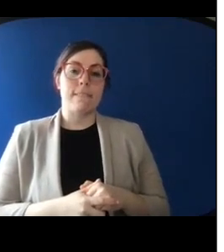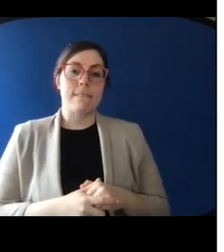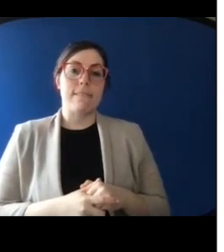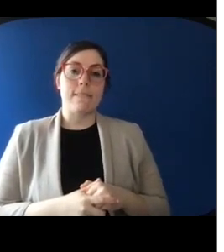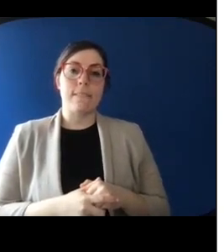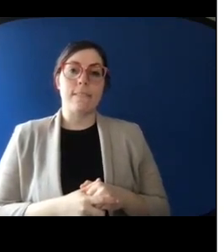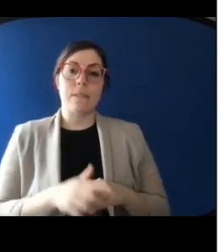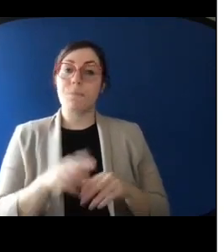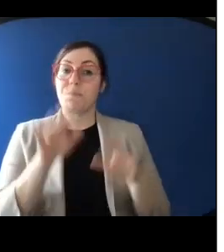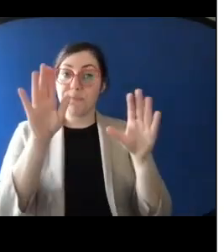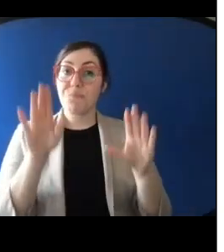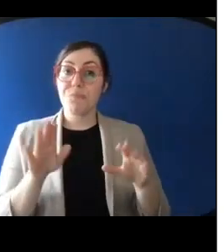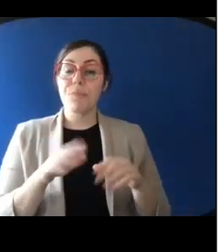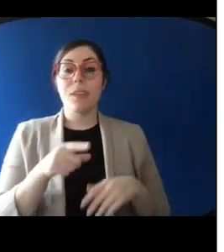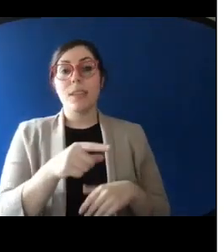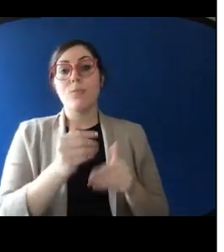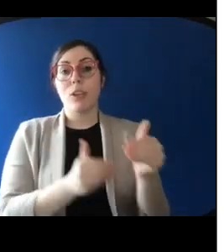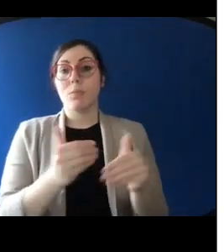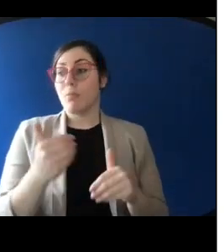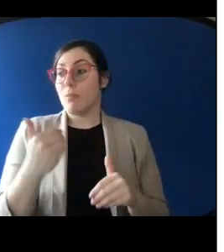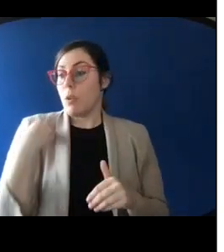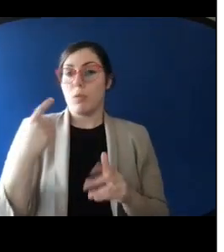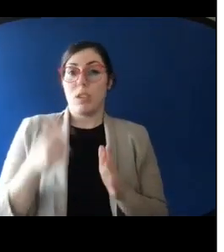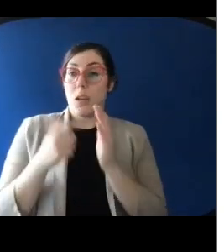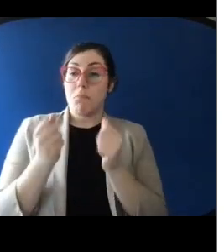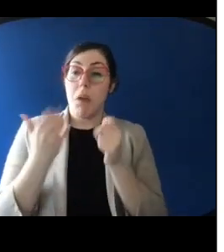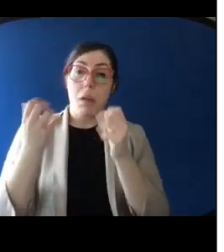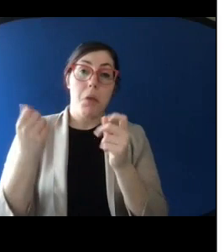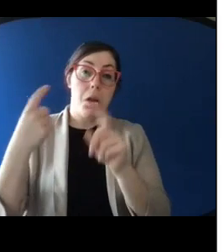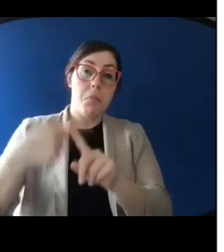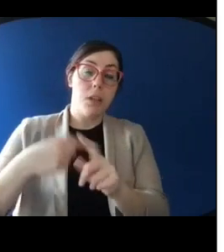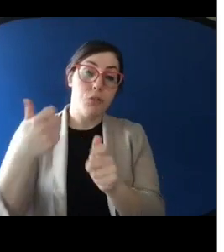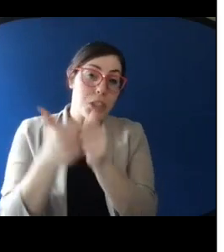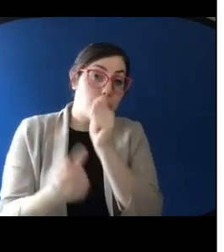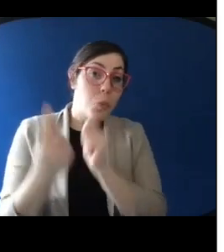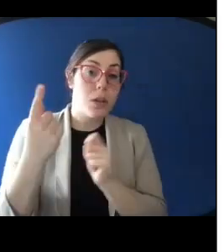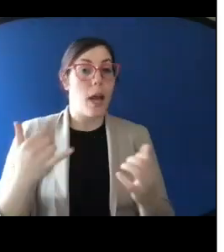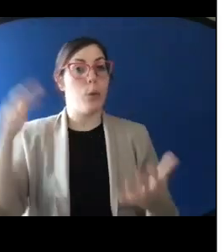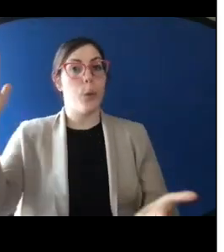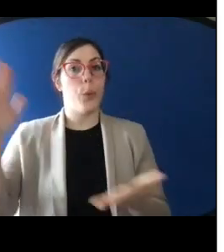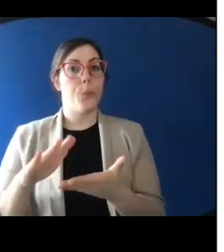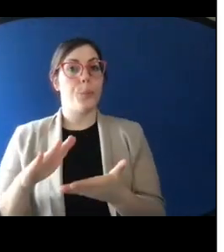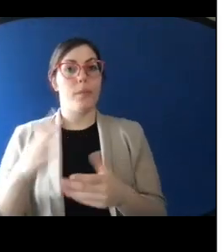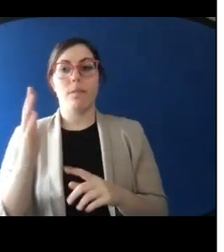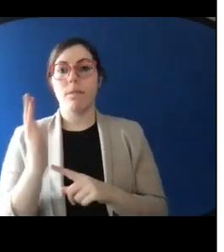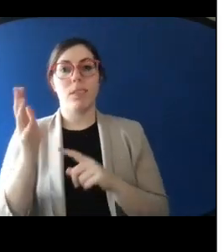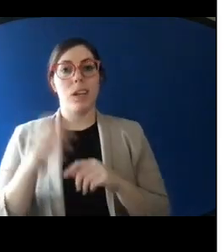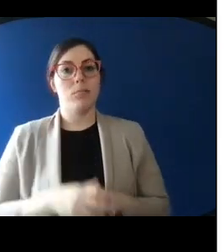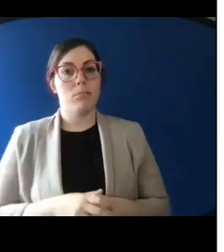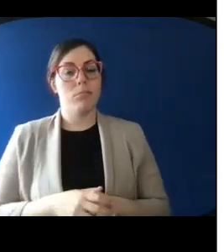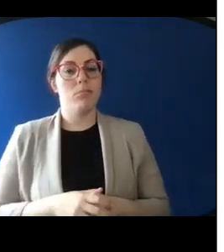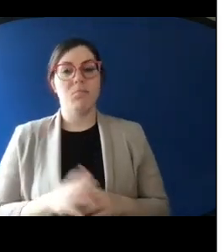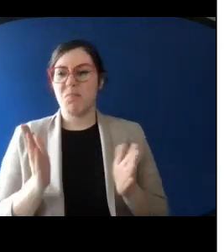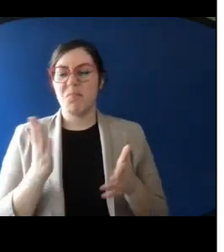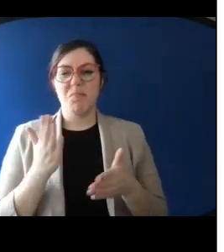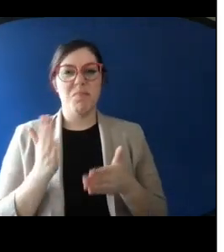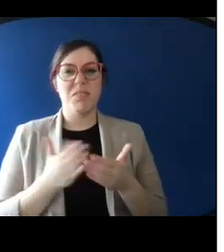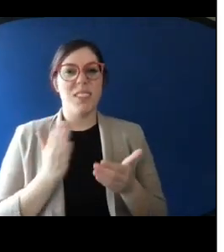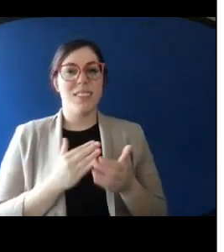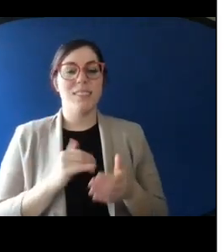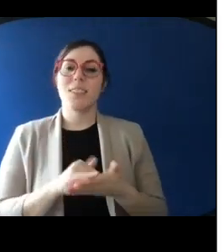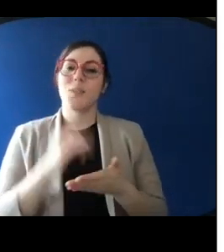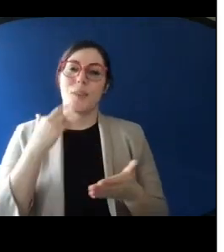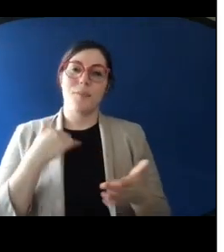And suddenly this process that was taking months and months for each one turns out to be a five second job. And that's where I'm excited.